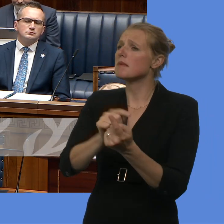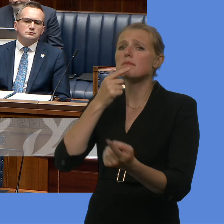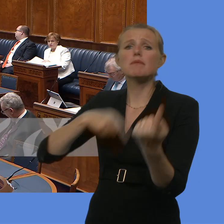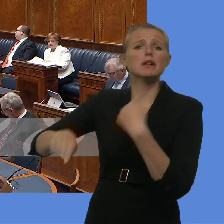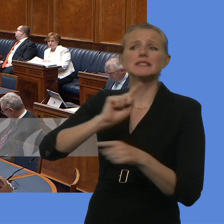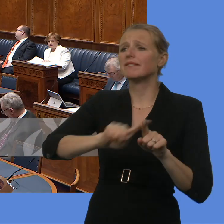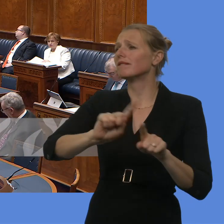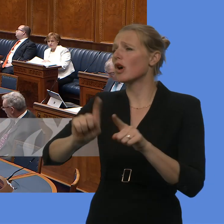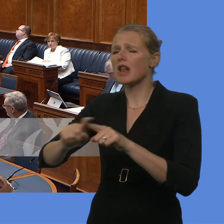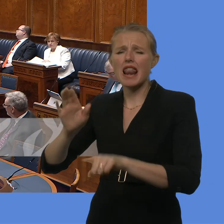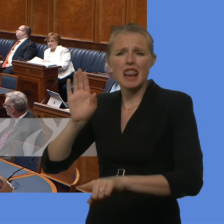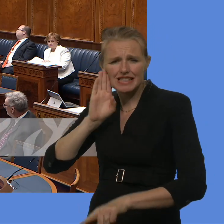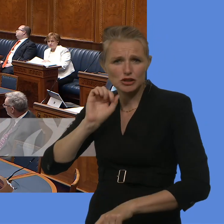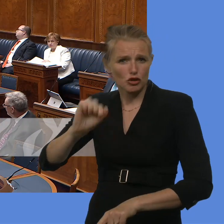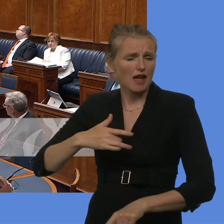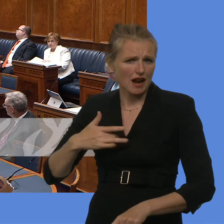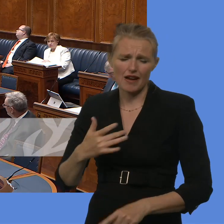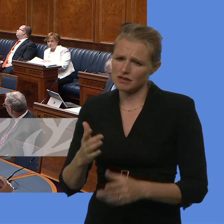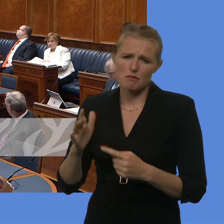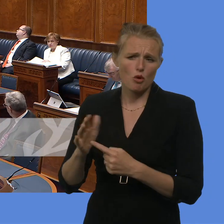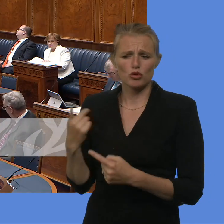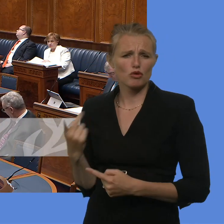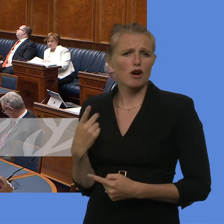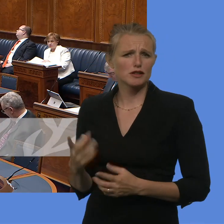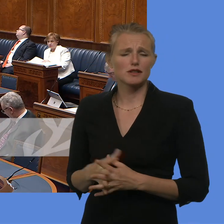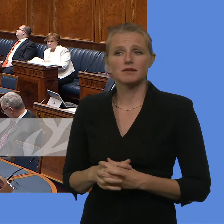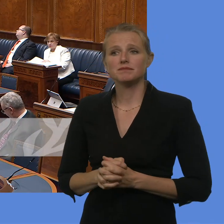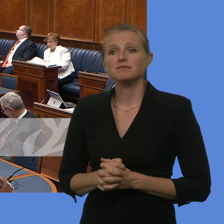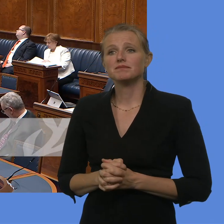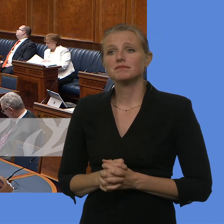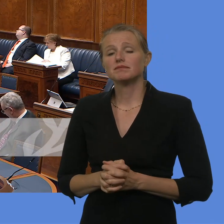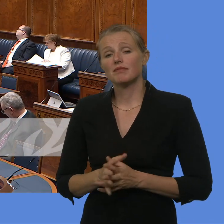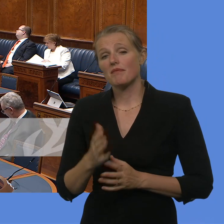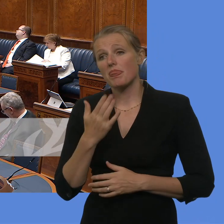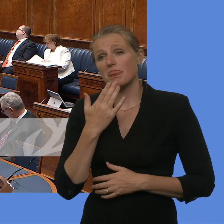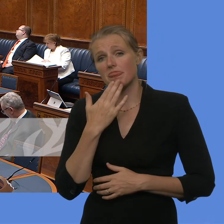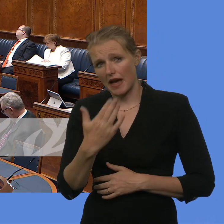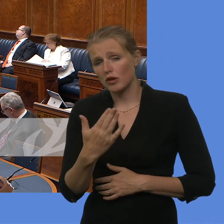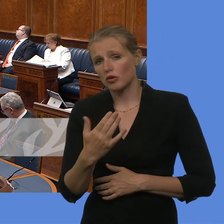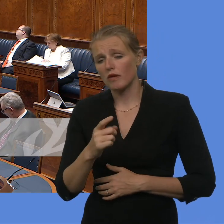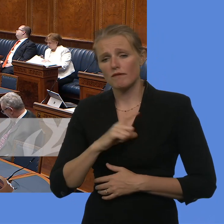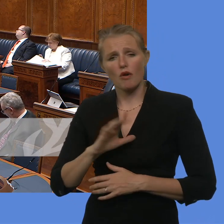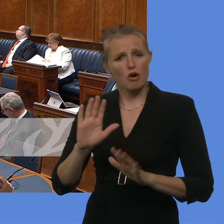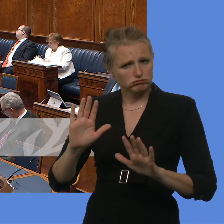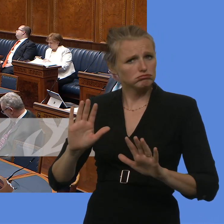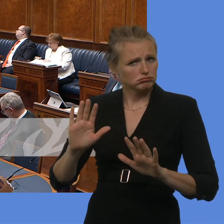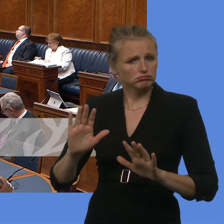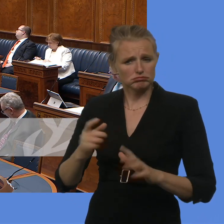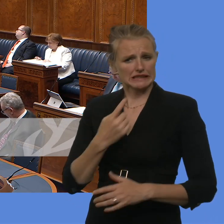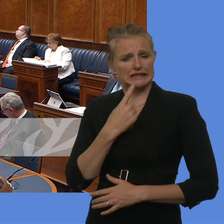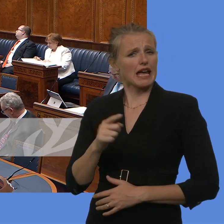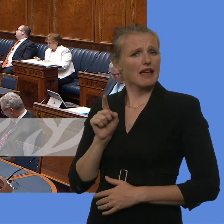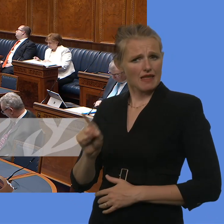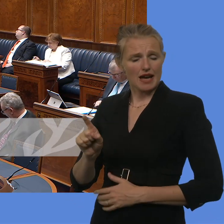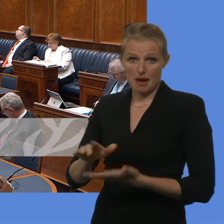we will do that. Thank you, Mr Speaker. I think the Deputy First Minister, for that acknowledgement, it means a lot, and it will